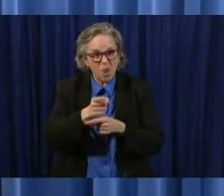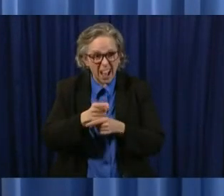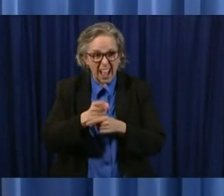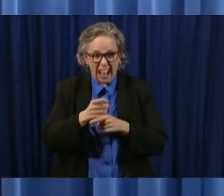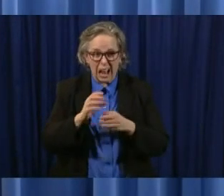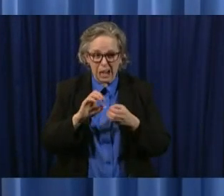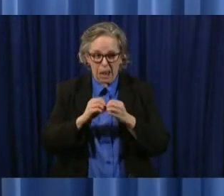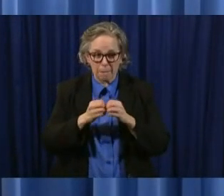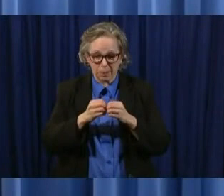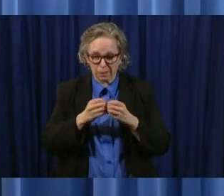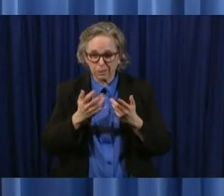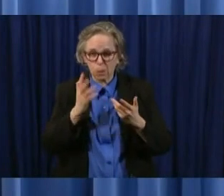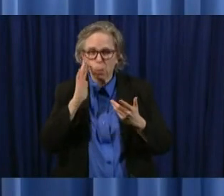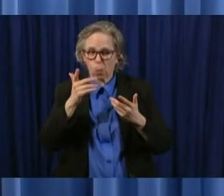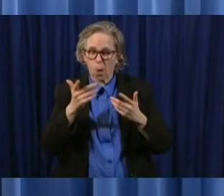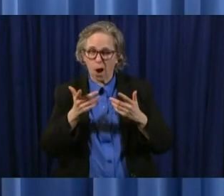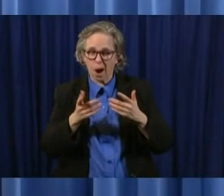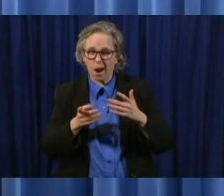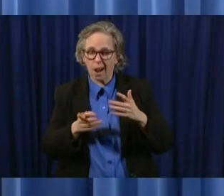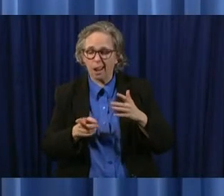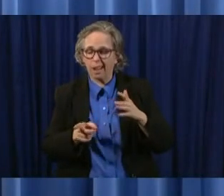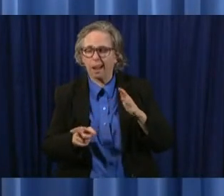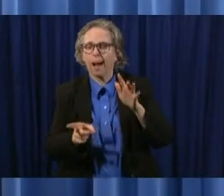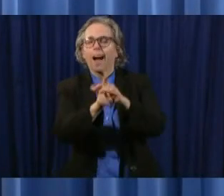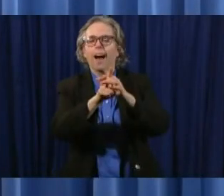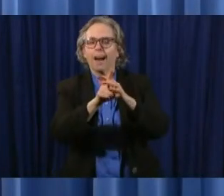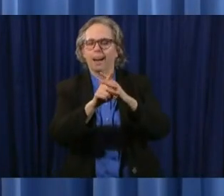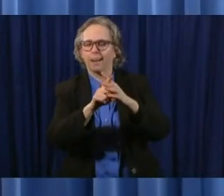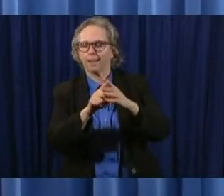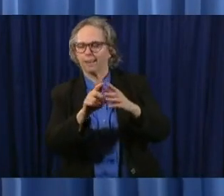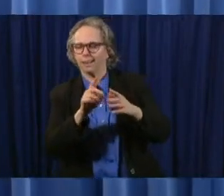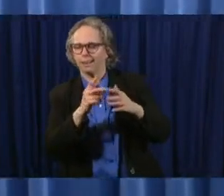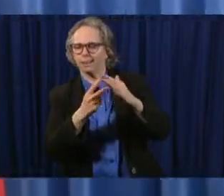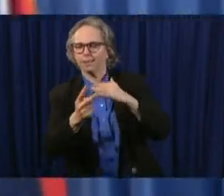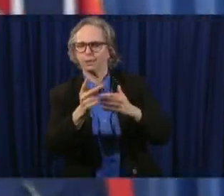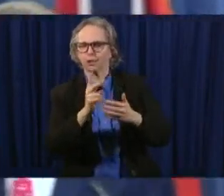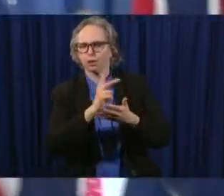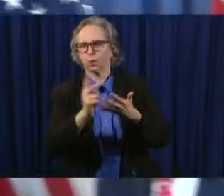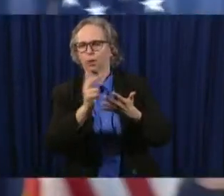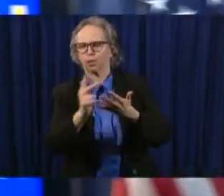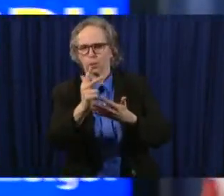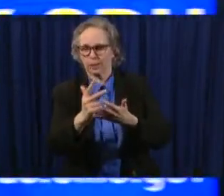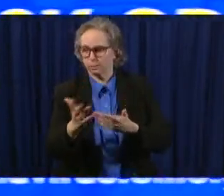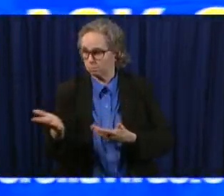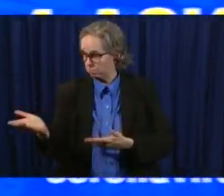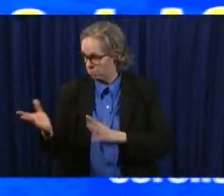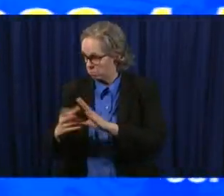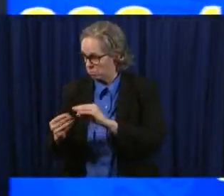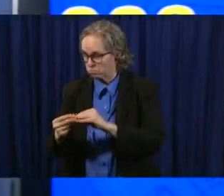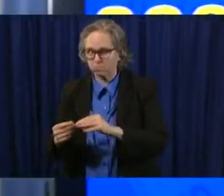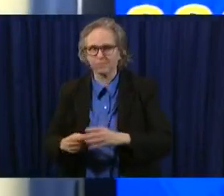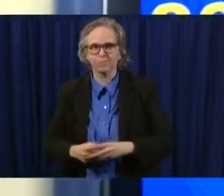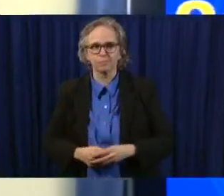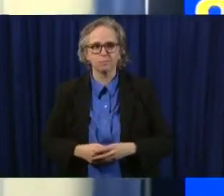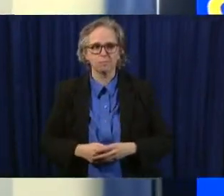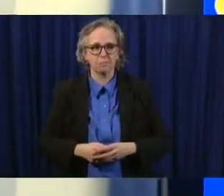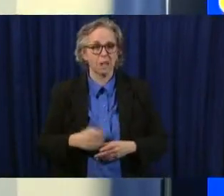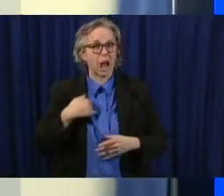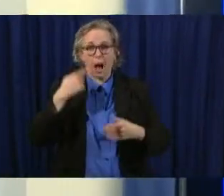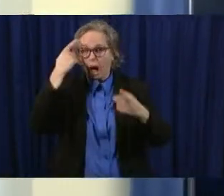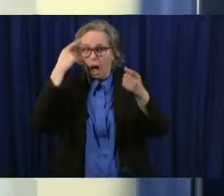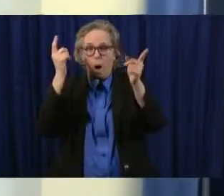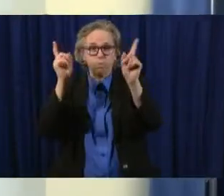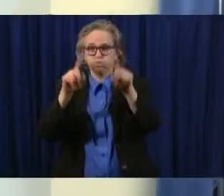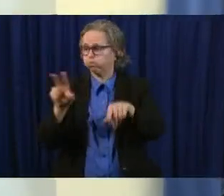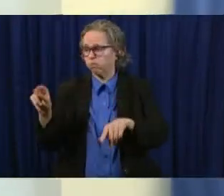you start seeing seeing the results dr acton you want to add something to that no i i would agree i think um